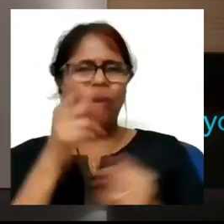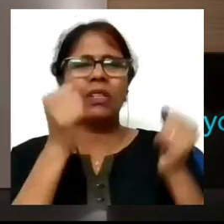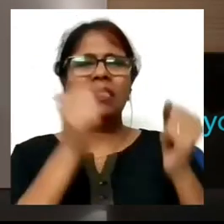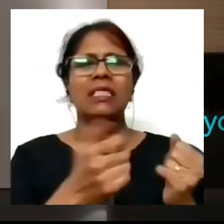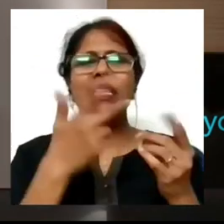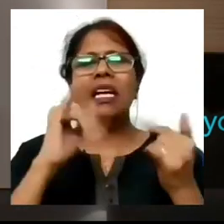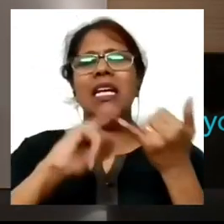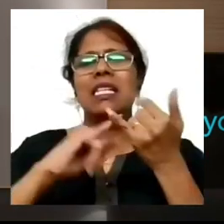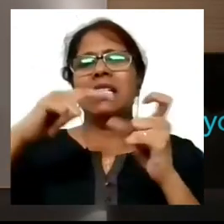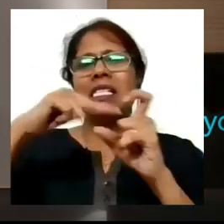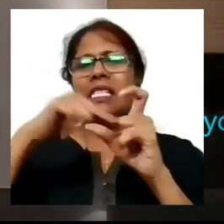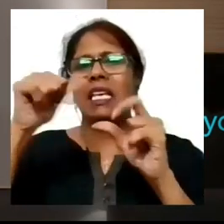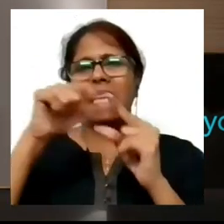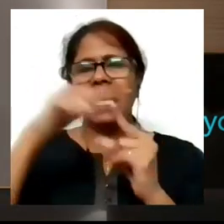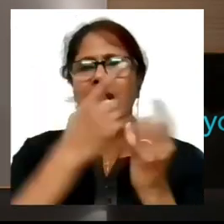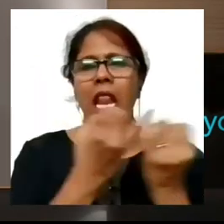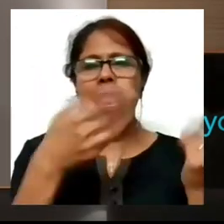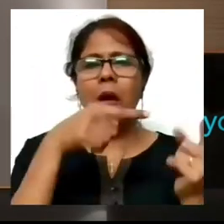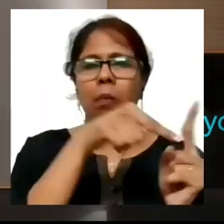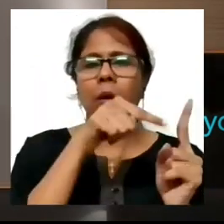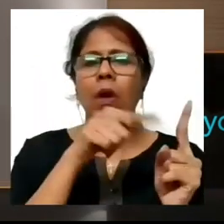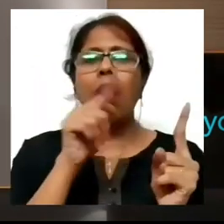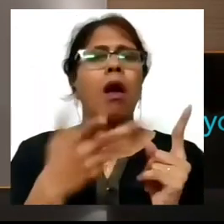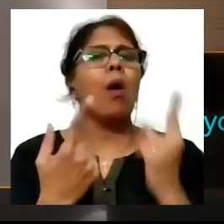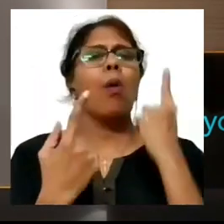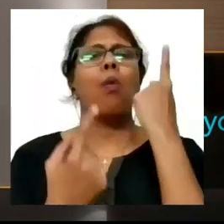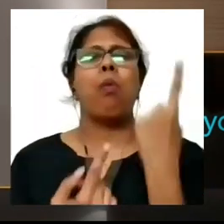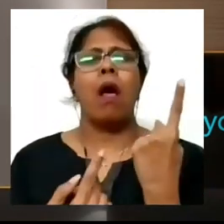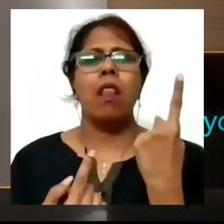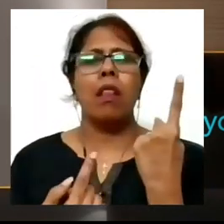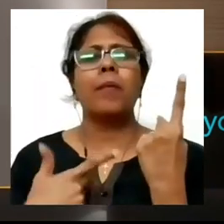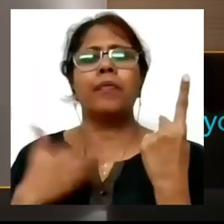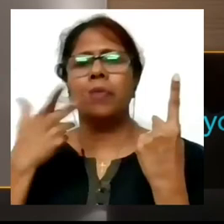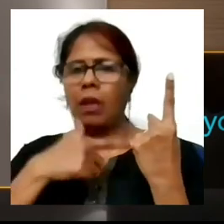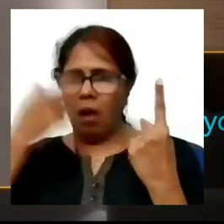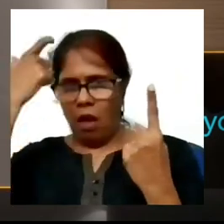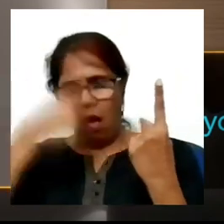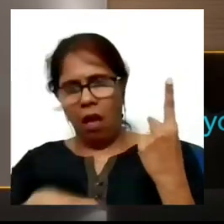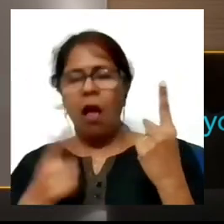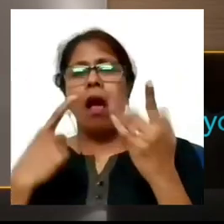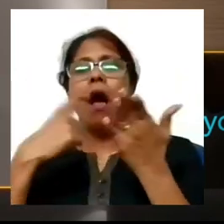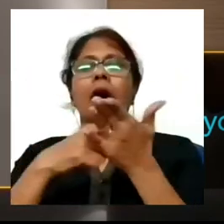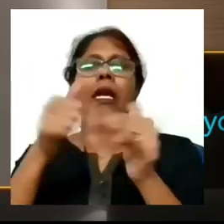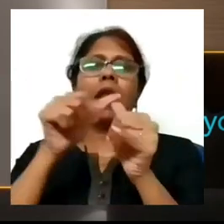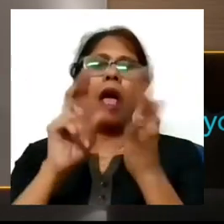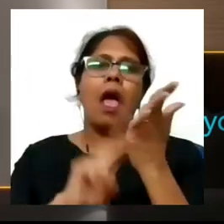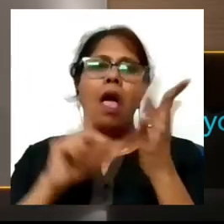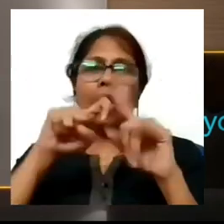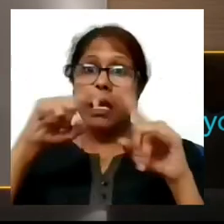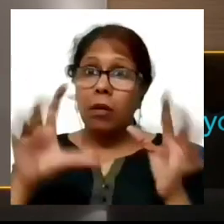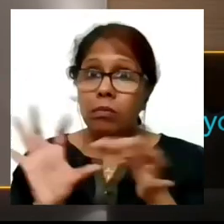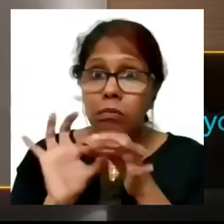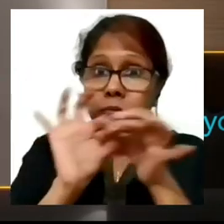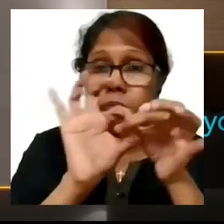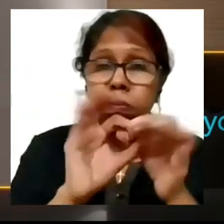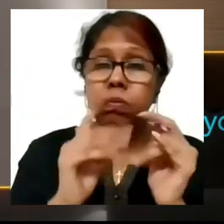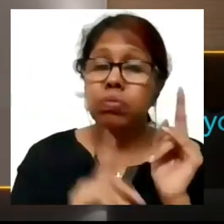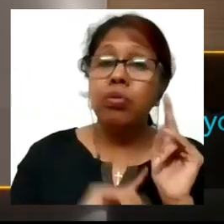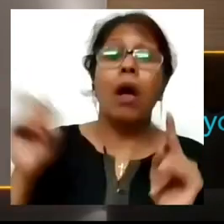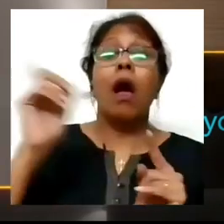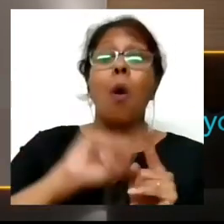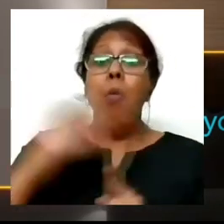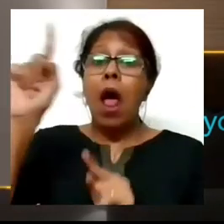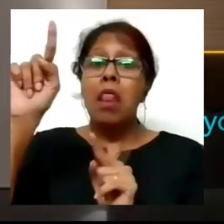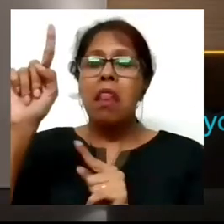allowed to be in was always one and it was given on rank basis so unless I was rank one I could not